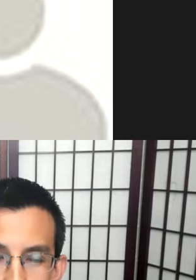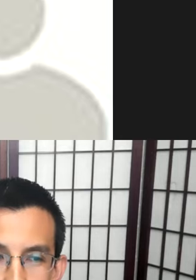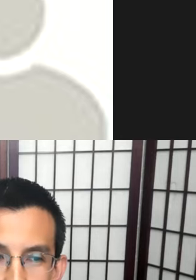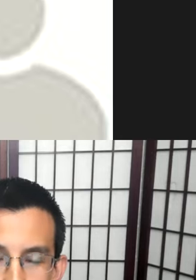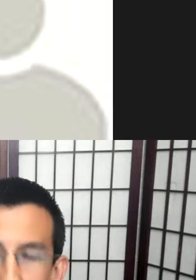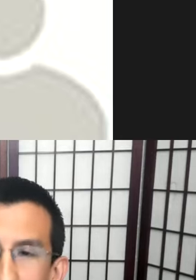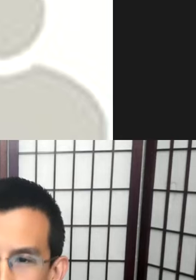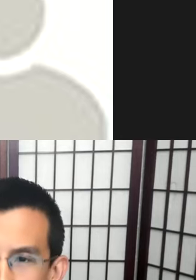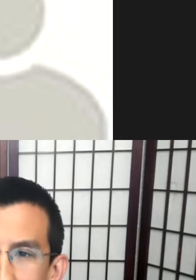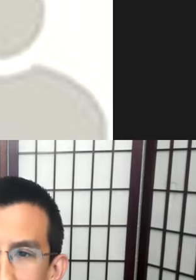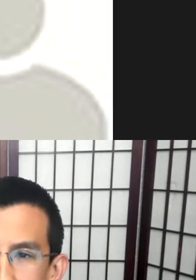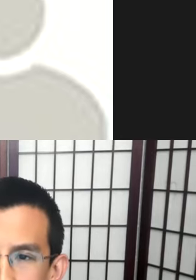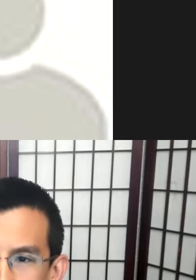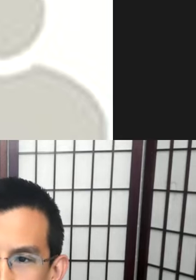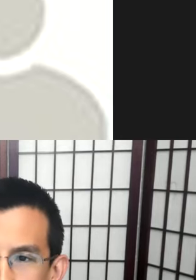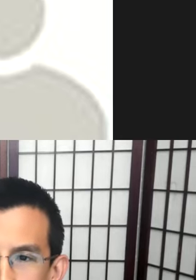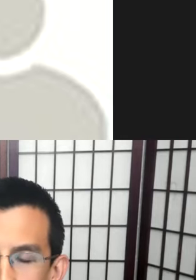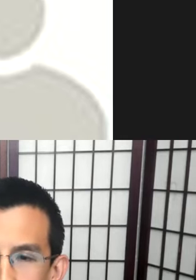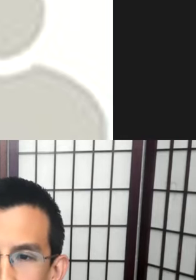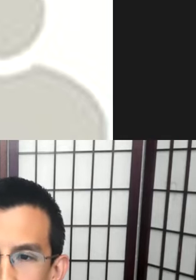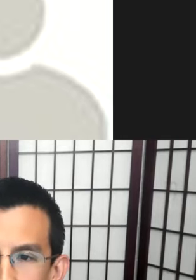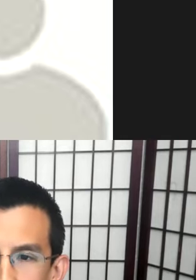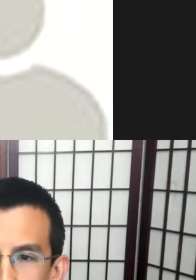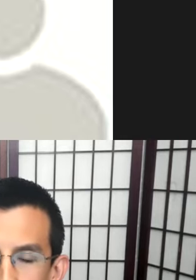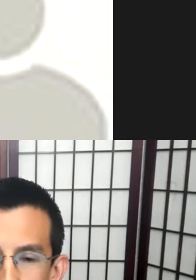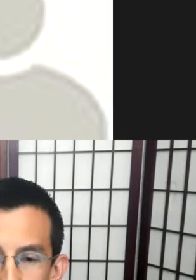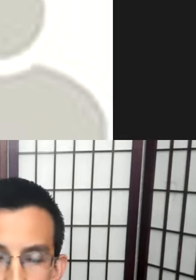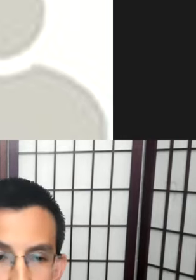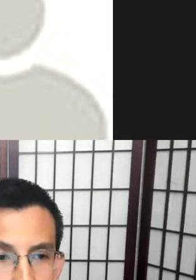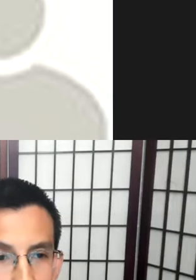Hittite right in this way extinct we contrast with dormant or sleeping.